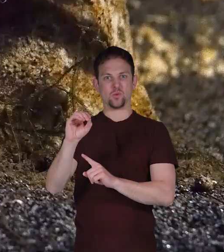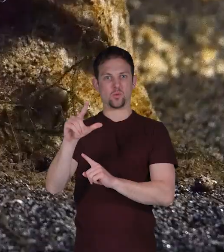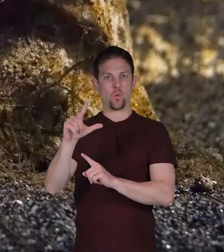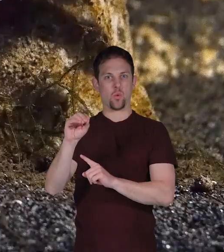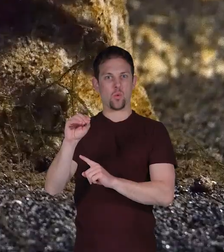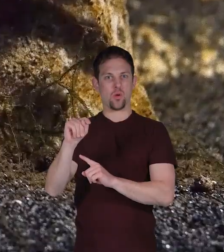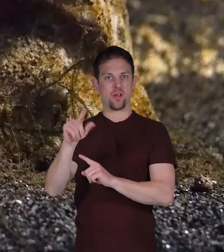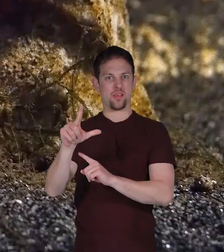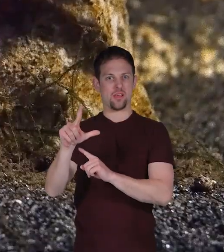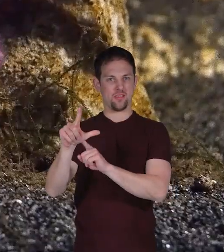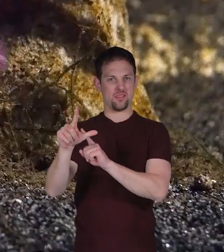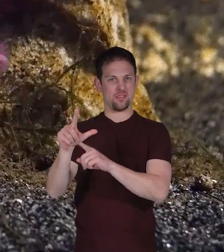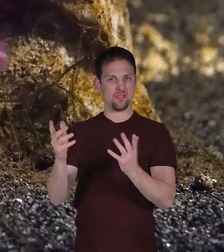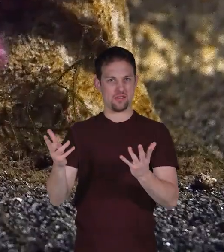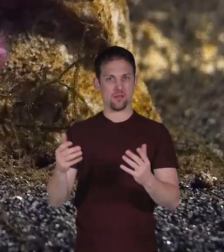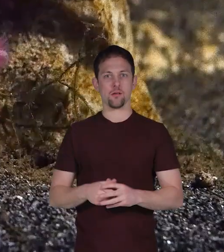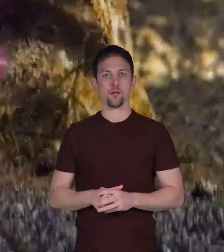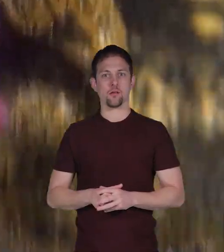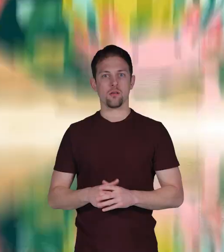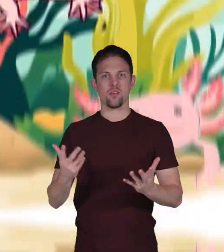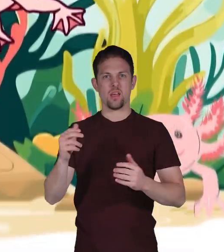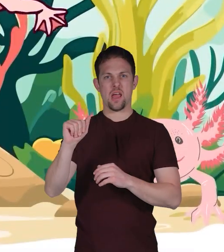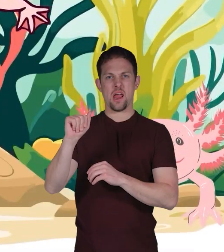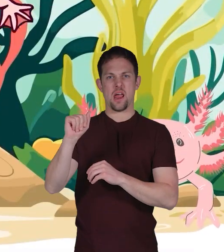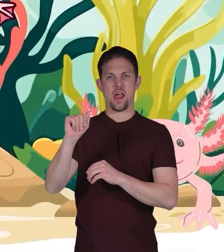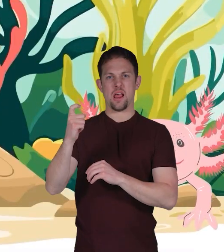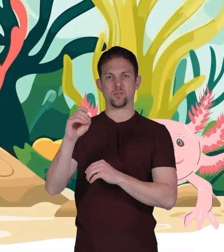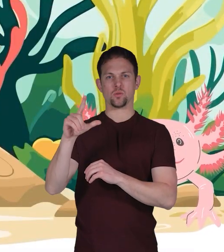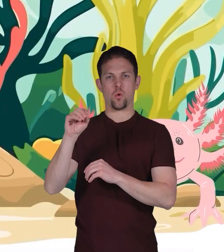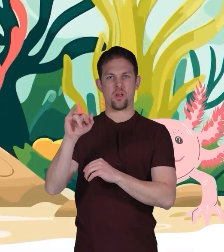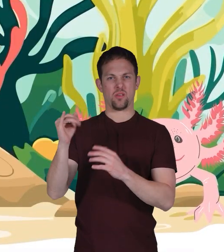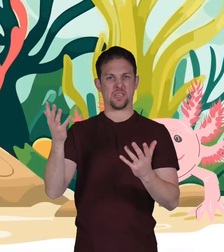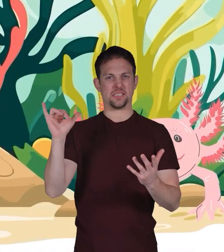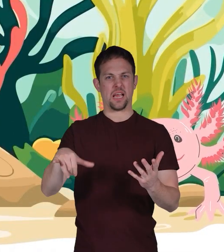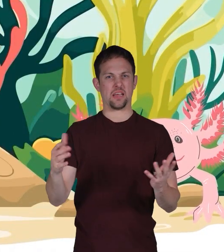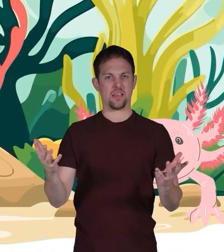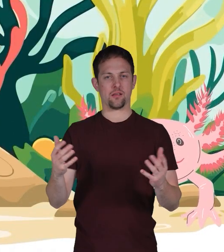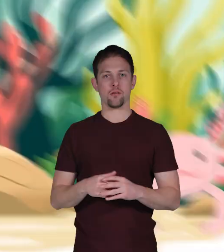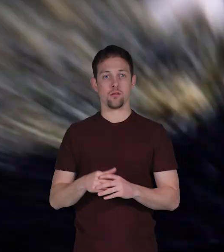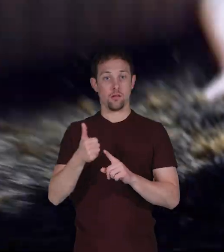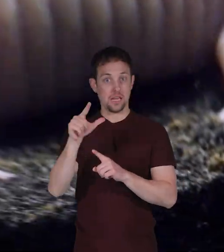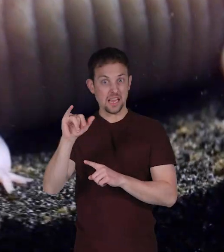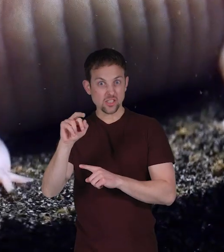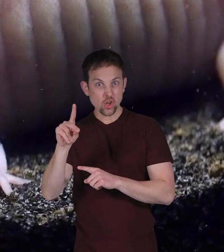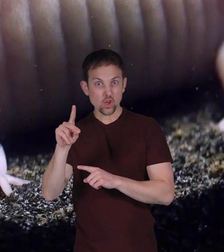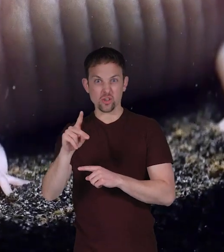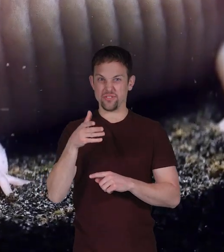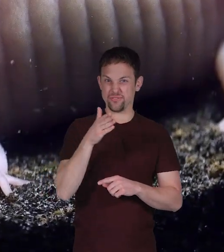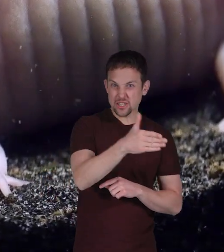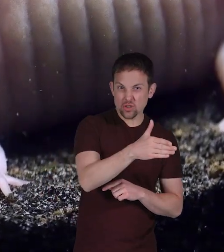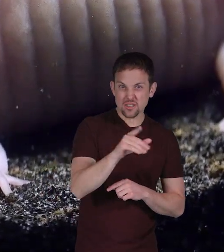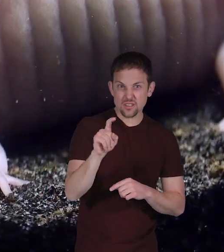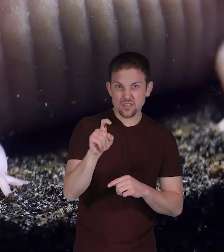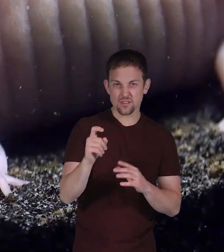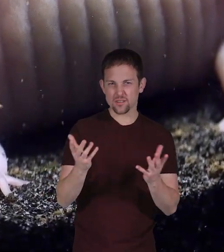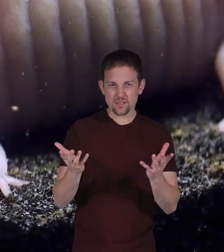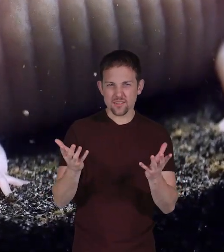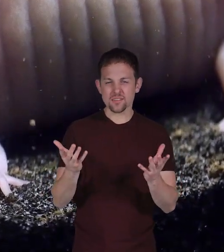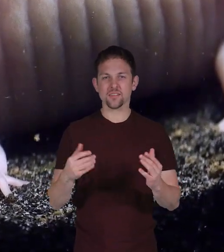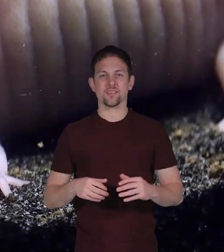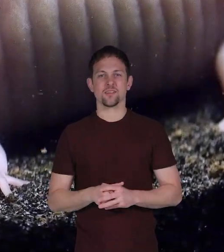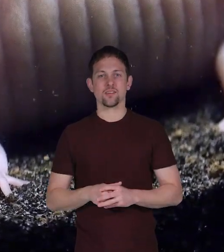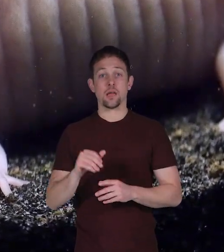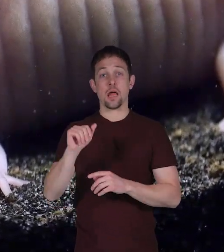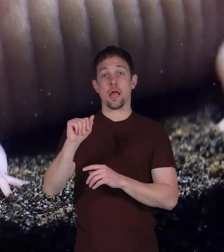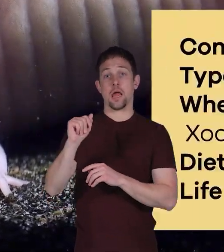with our friend the axolotl what is an axolotl is it a lizard is it a